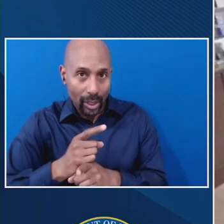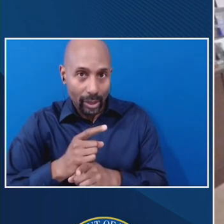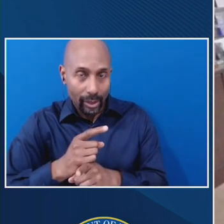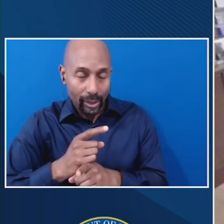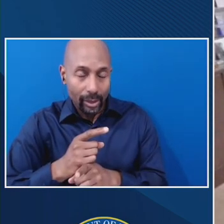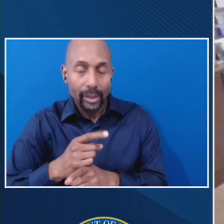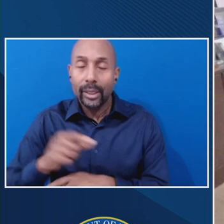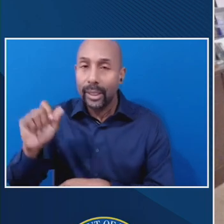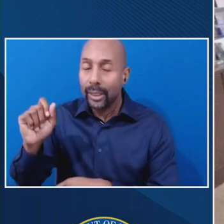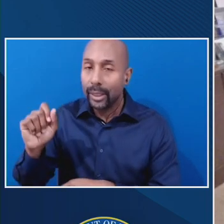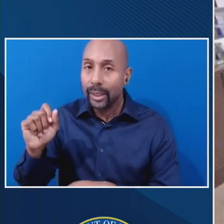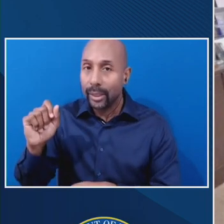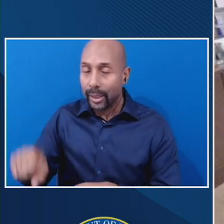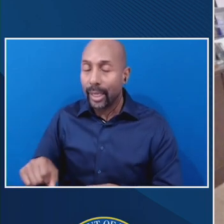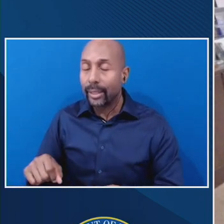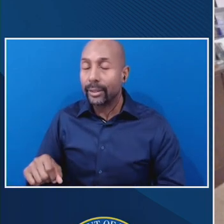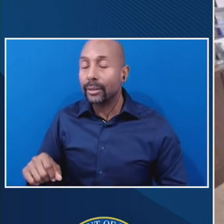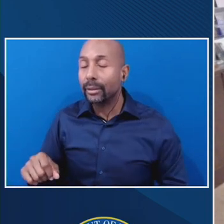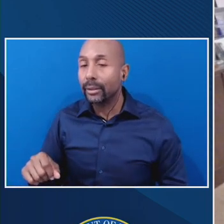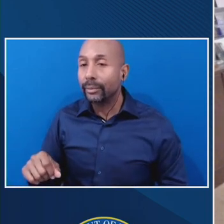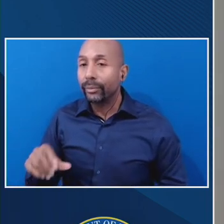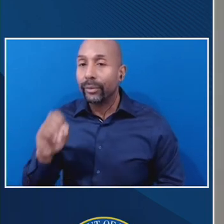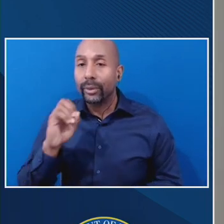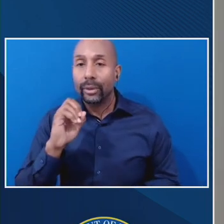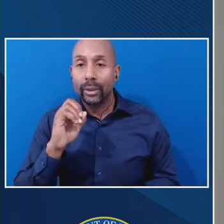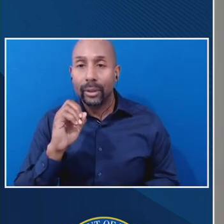That's, that's complex. Thank you.